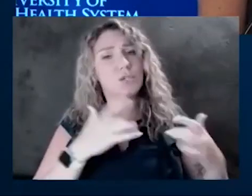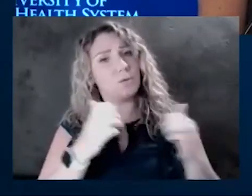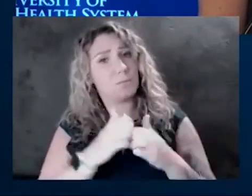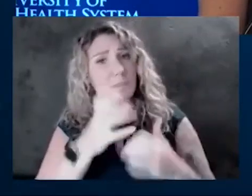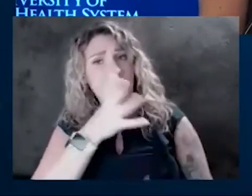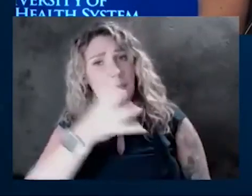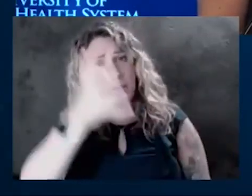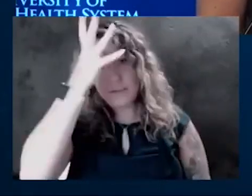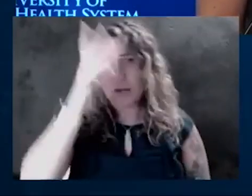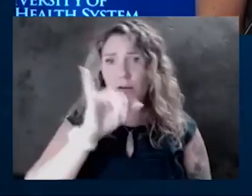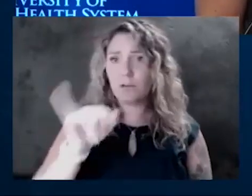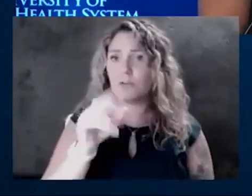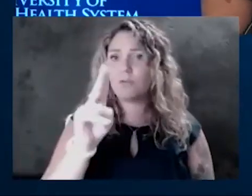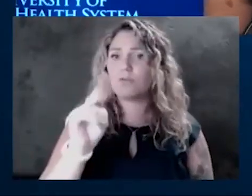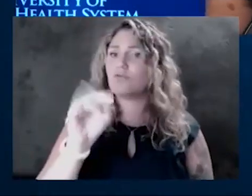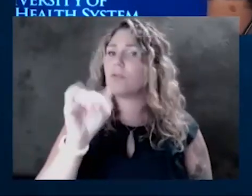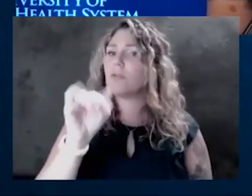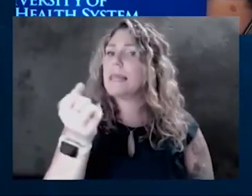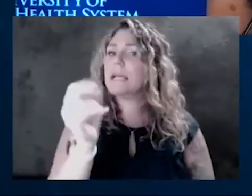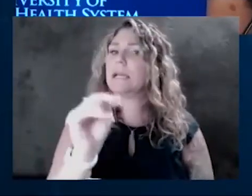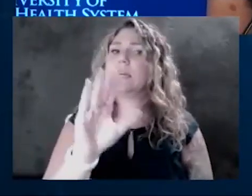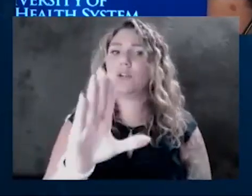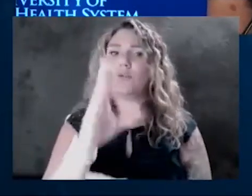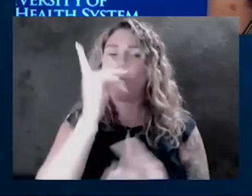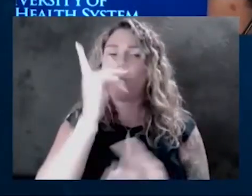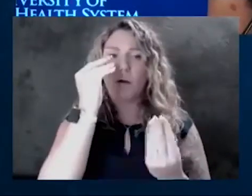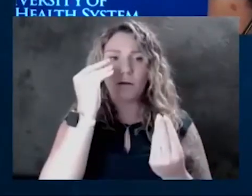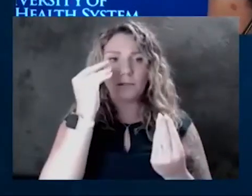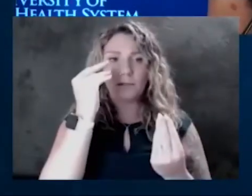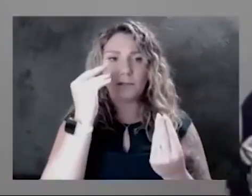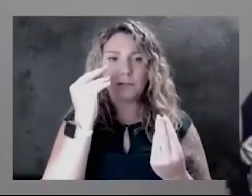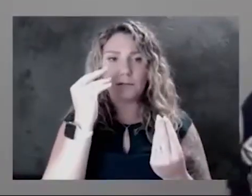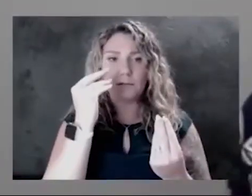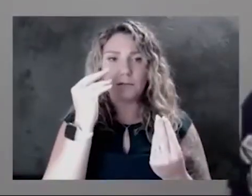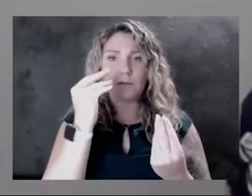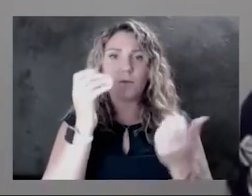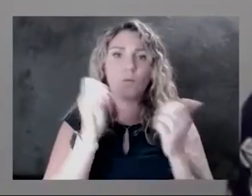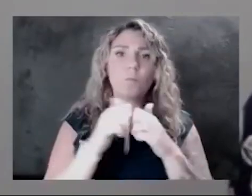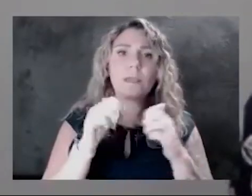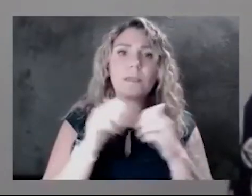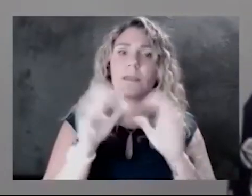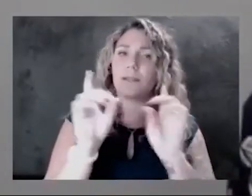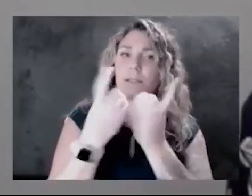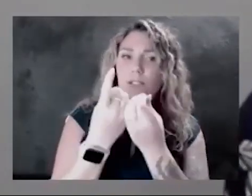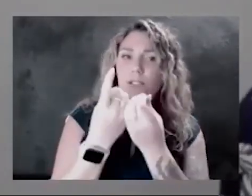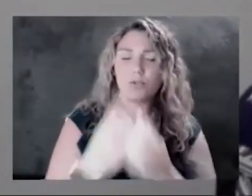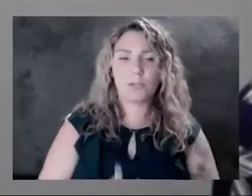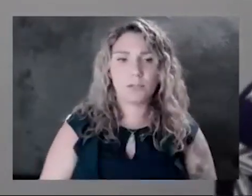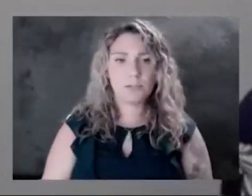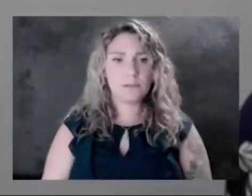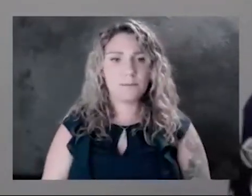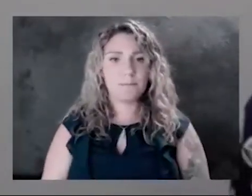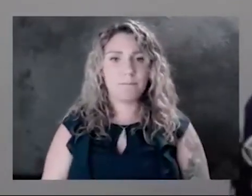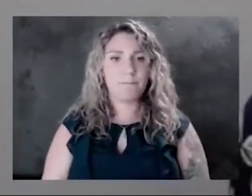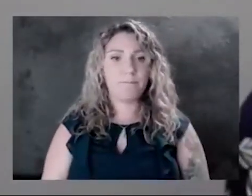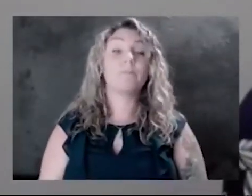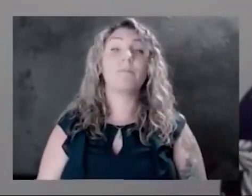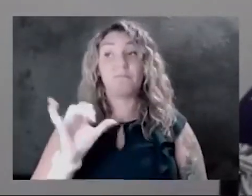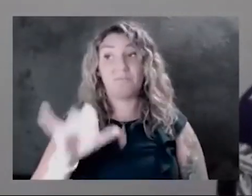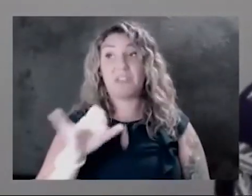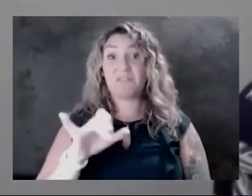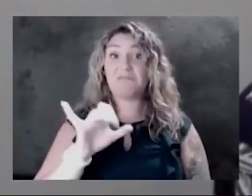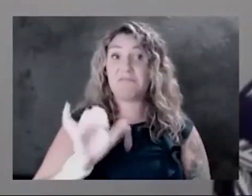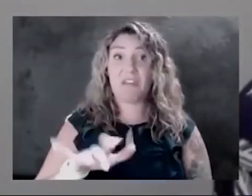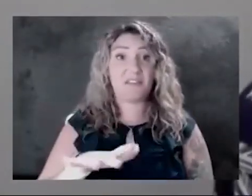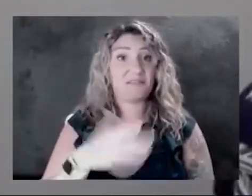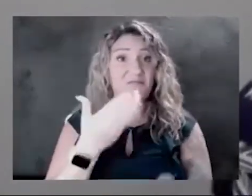just your thoughts. What are you hearing regarding the districts? It is a valid concern. You know, it's our same concern